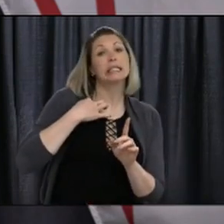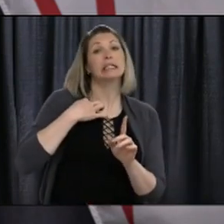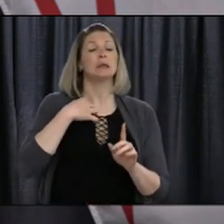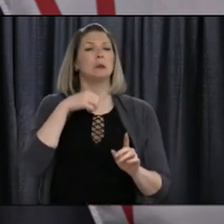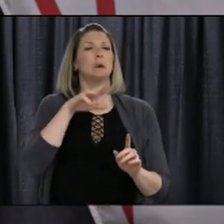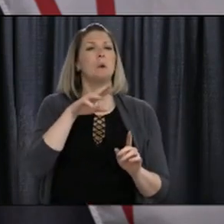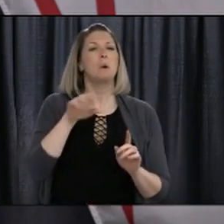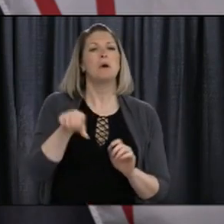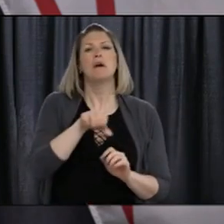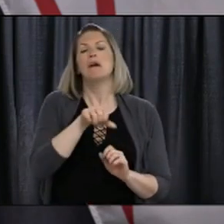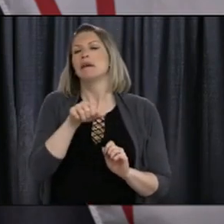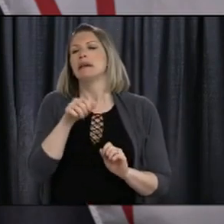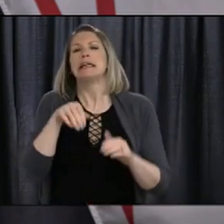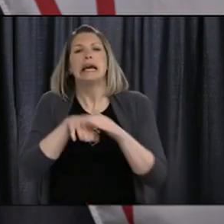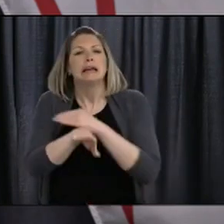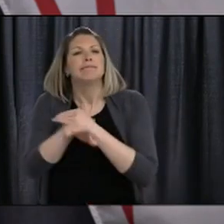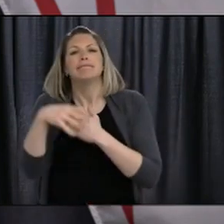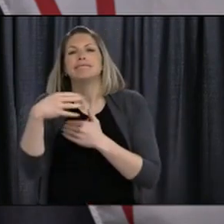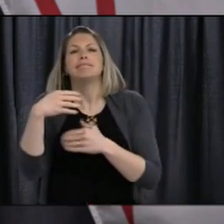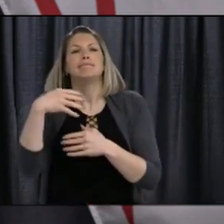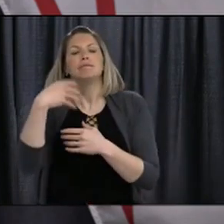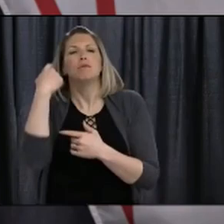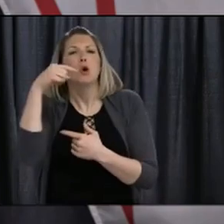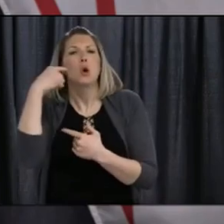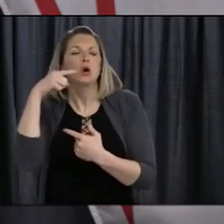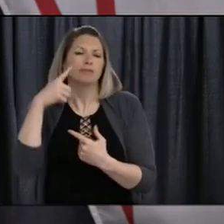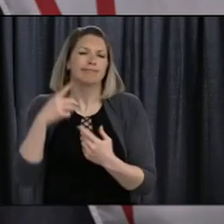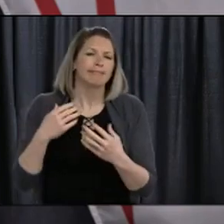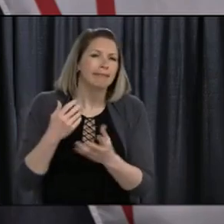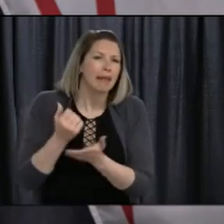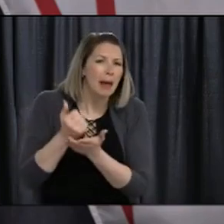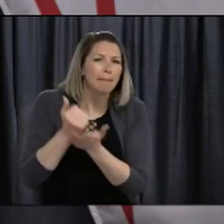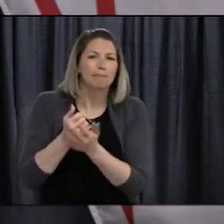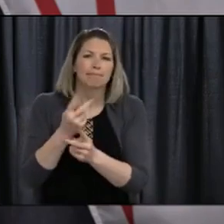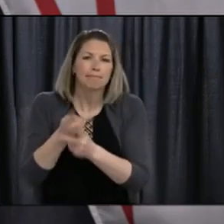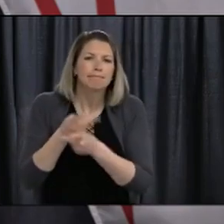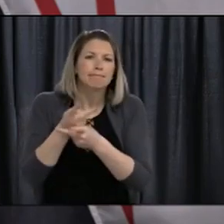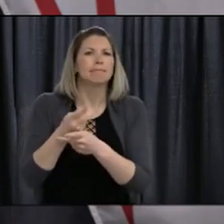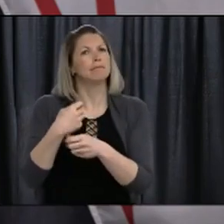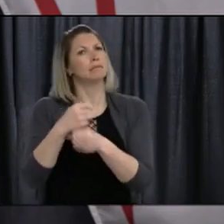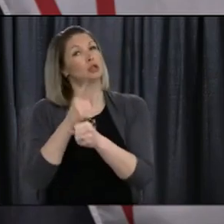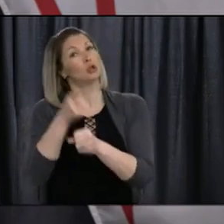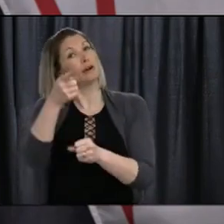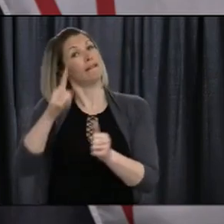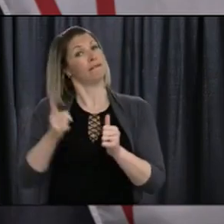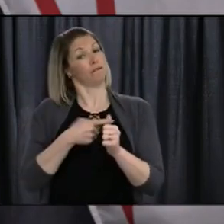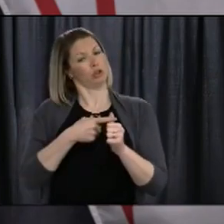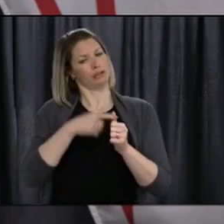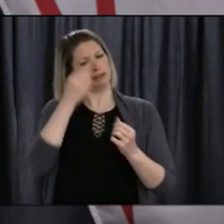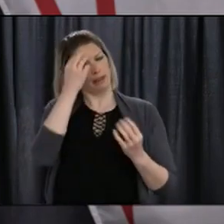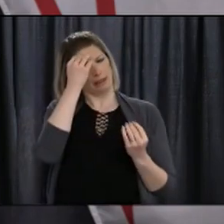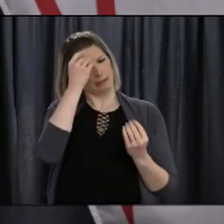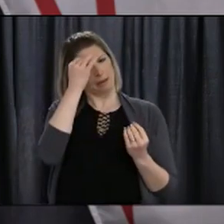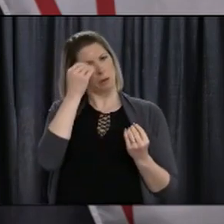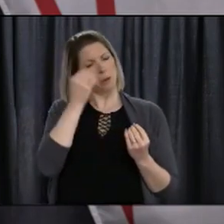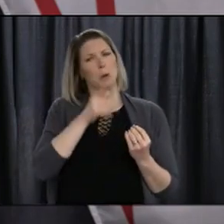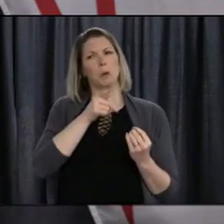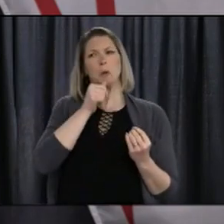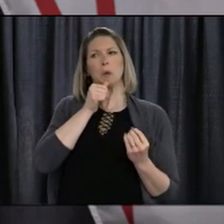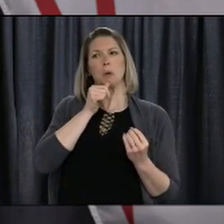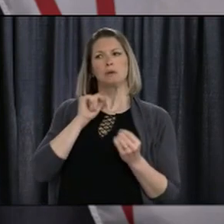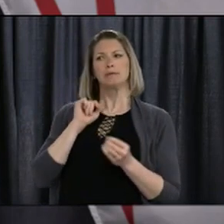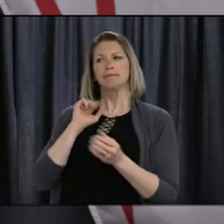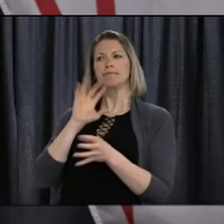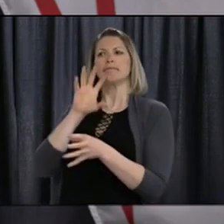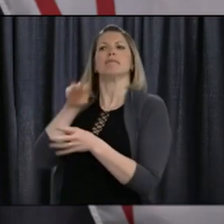unavoidable or work out in the public, please choose your bubble wisely to avoid putting a vulnerable person in another